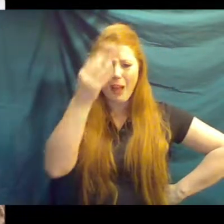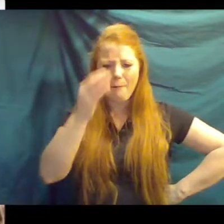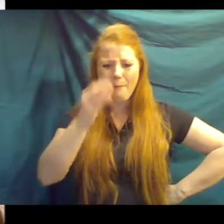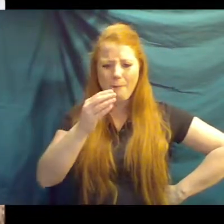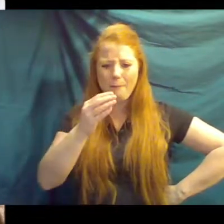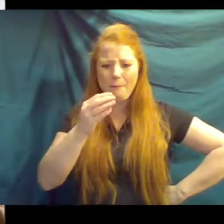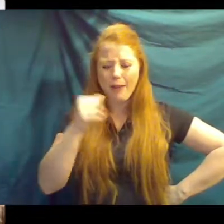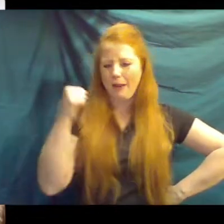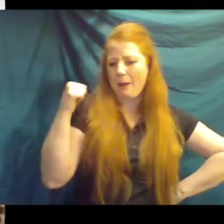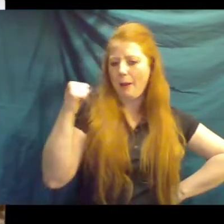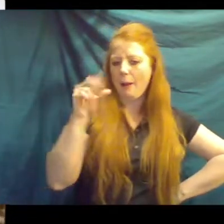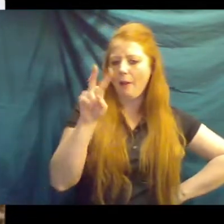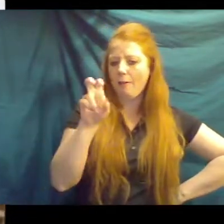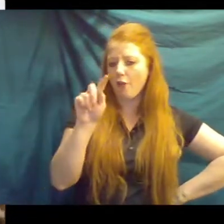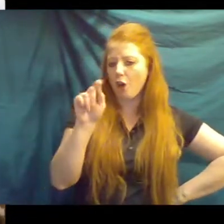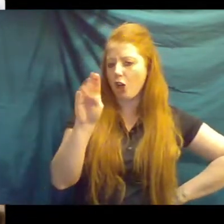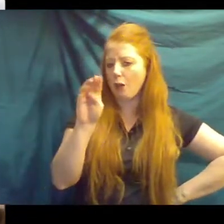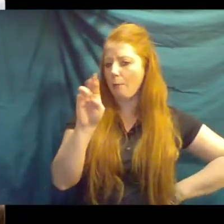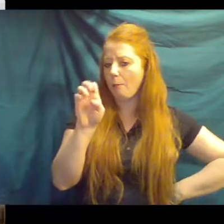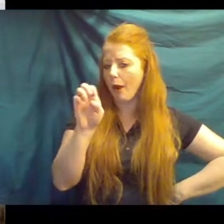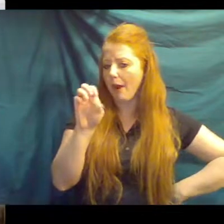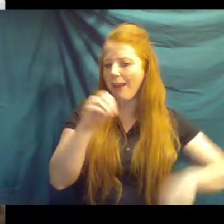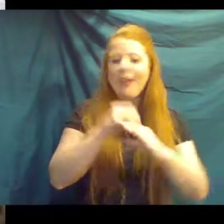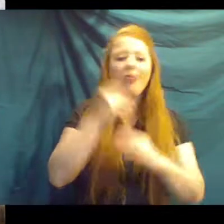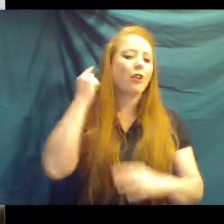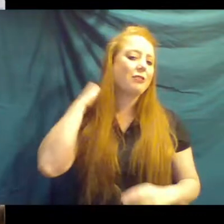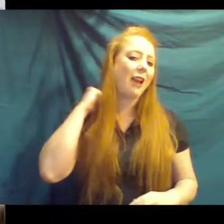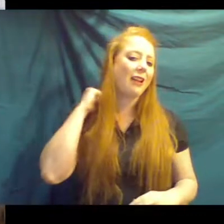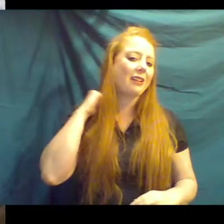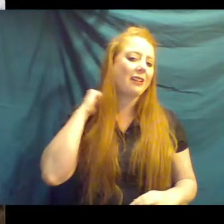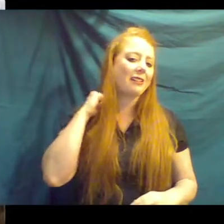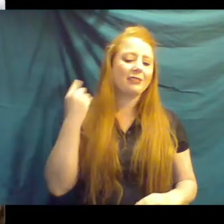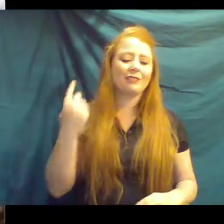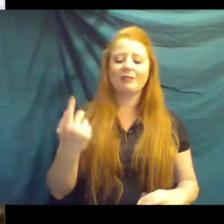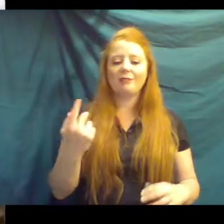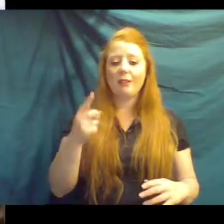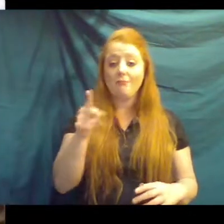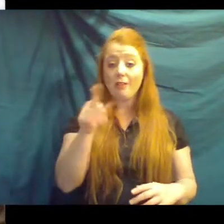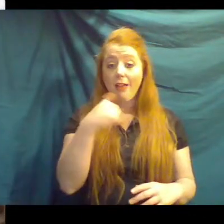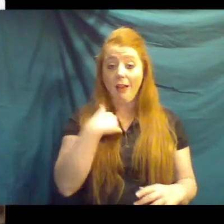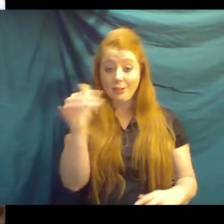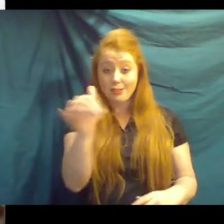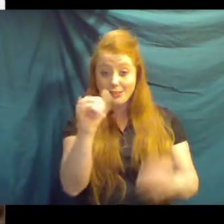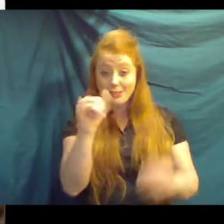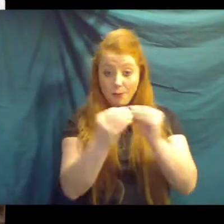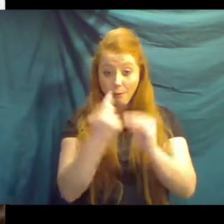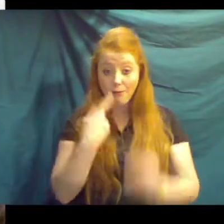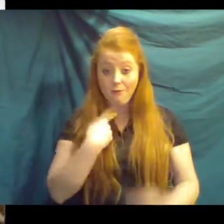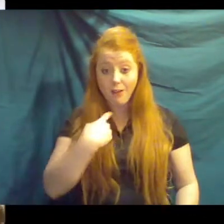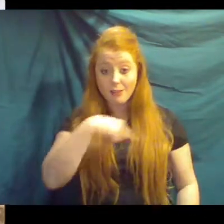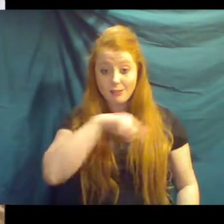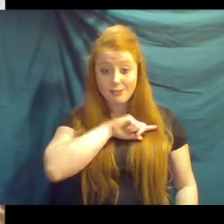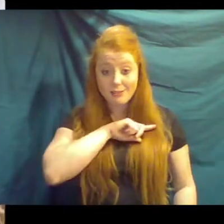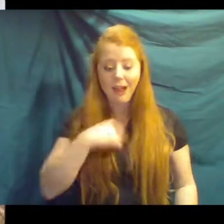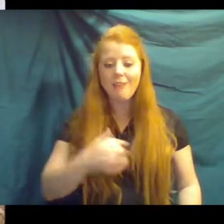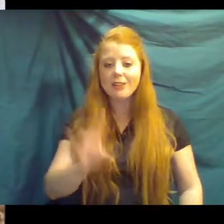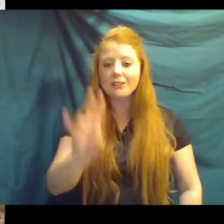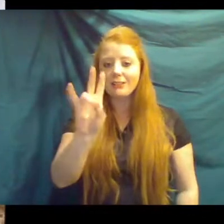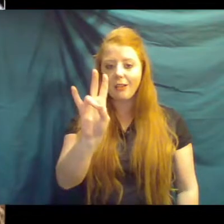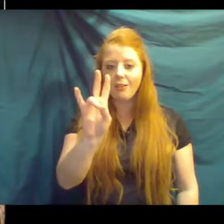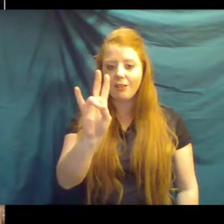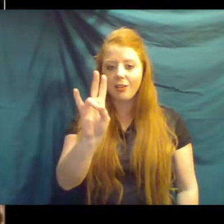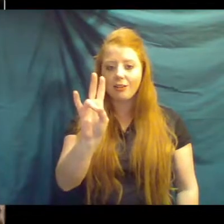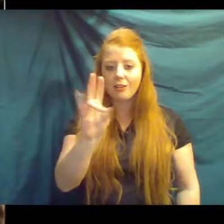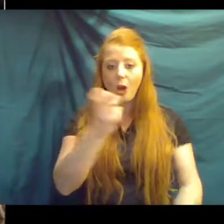neck in order to have such a long neck. And actually, these guys have the same number of vertebrae as we do. So they have seven, which is kind of